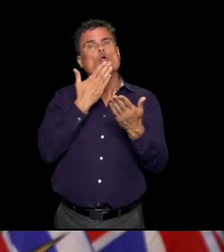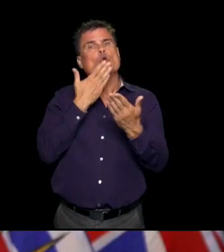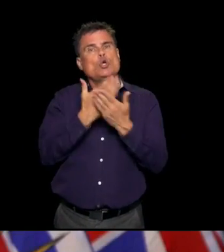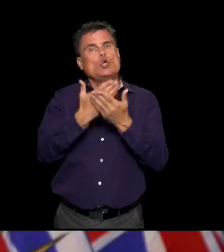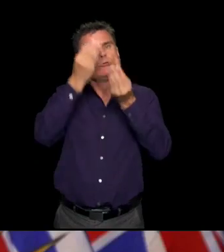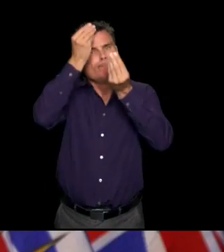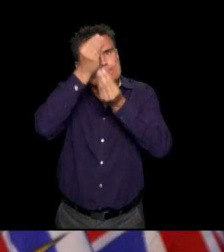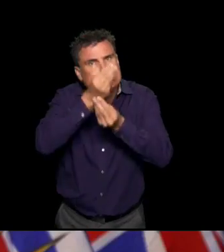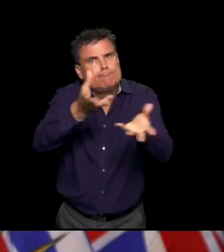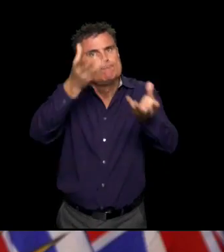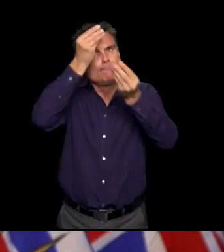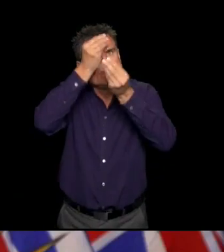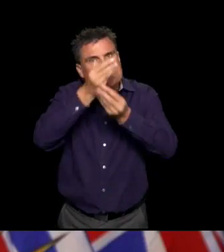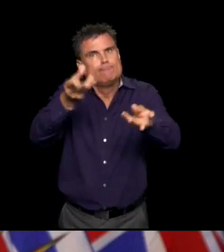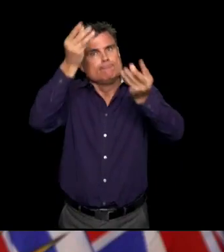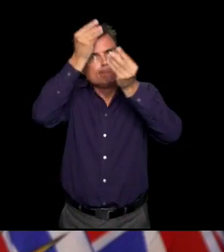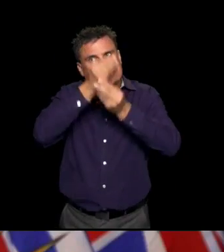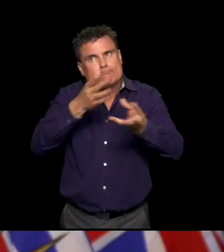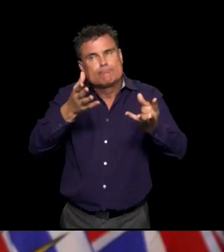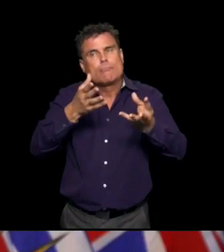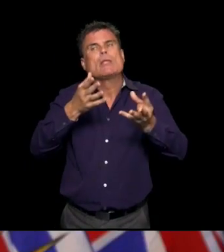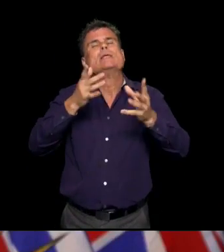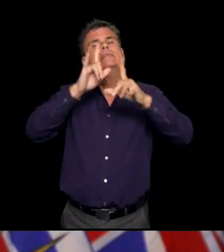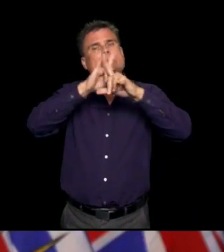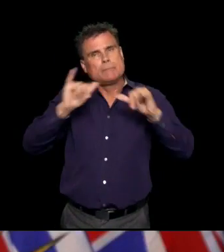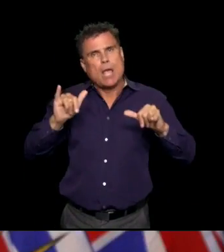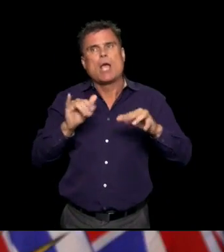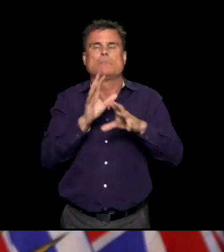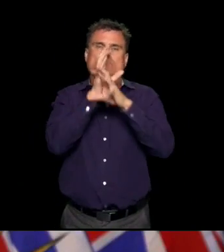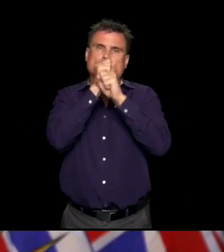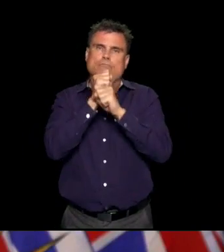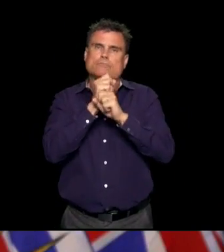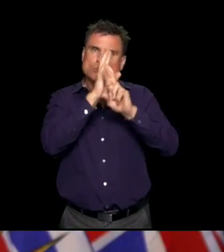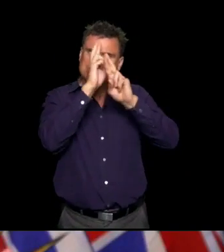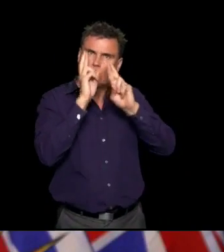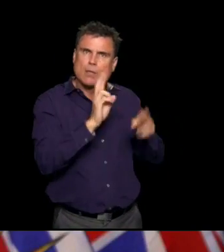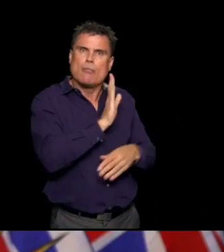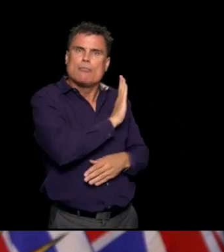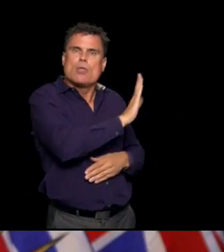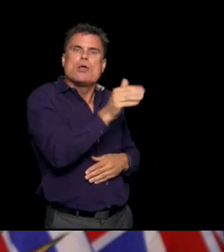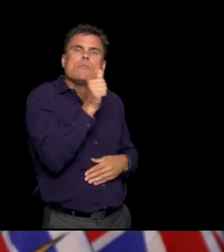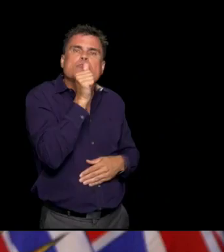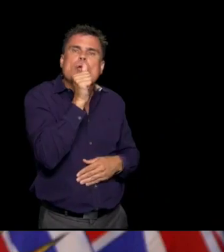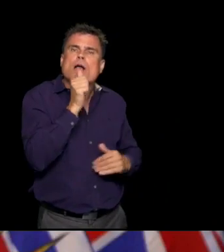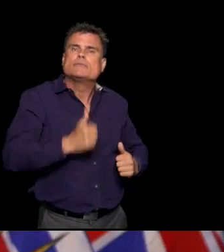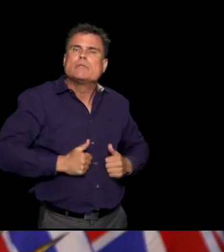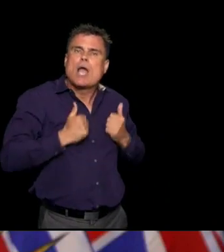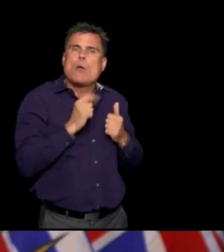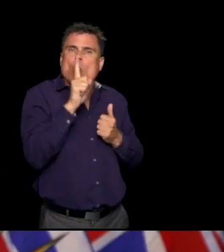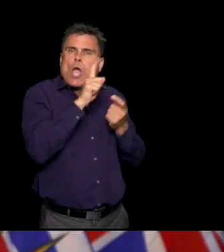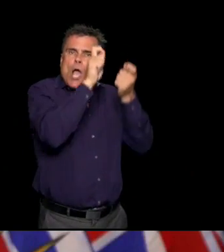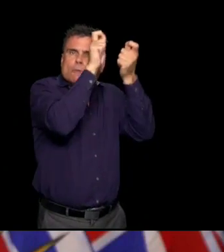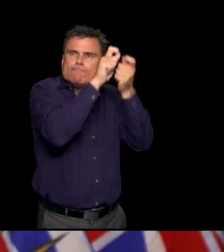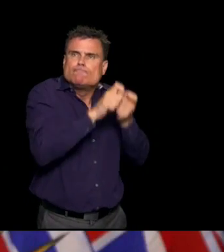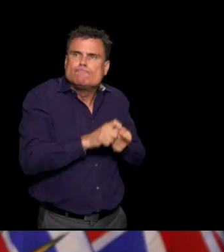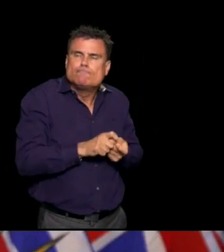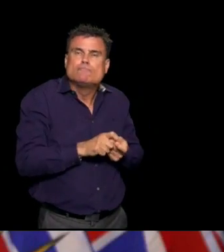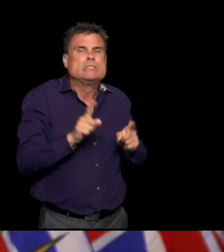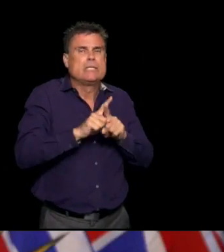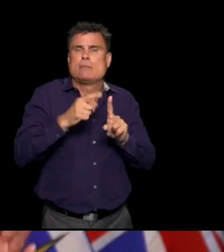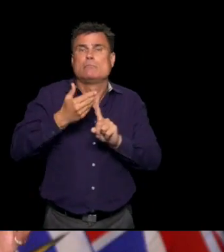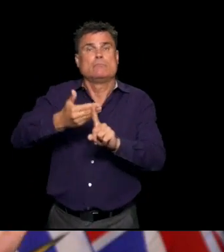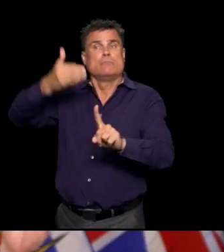compromising people's confidentiality. And we've talked about this many, many times over the last few months. So early on,